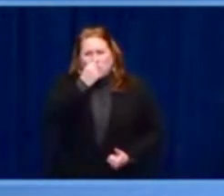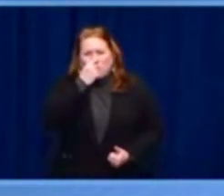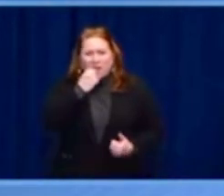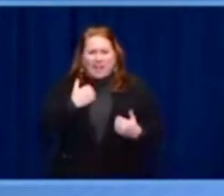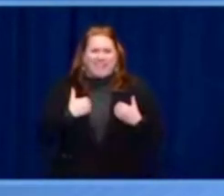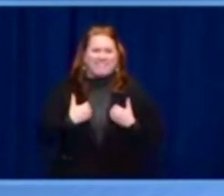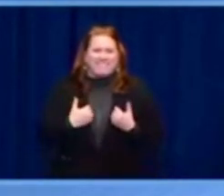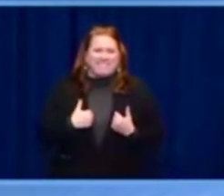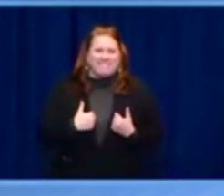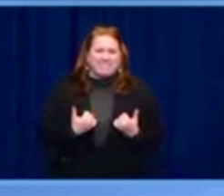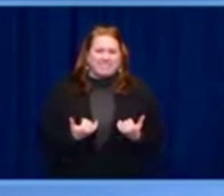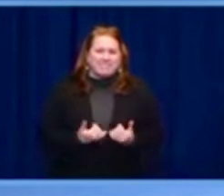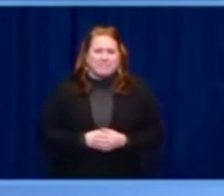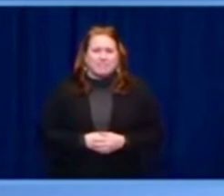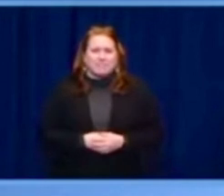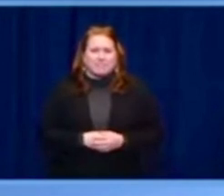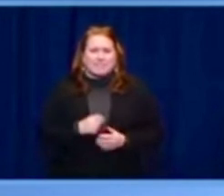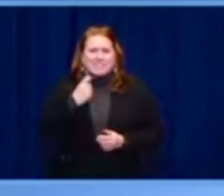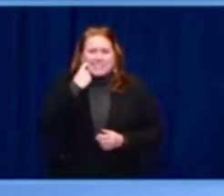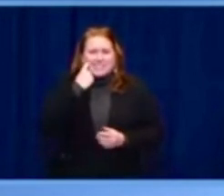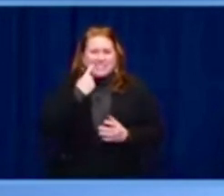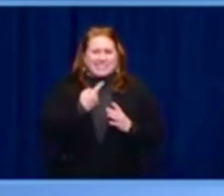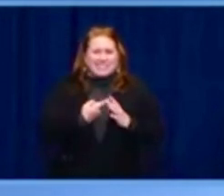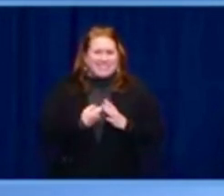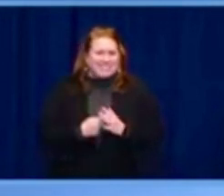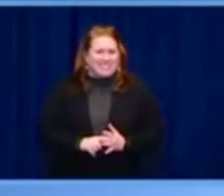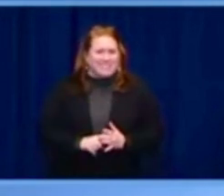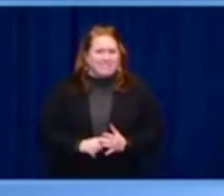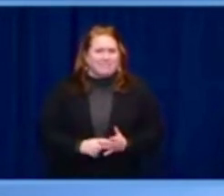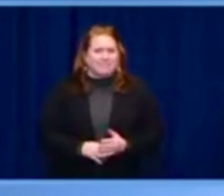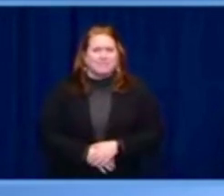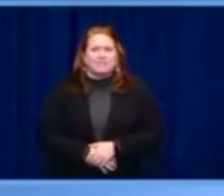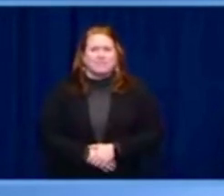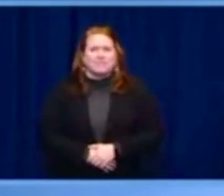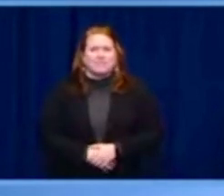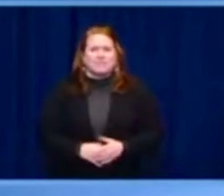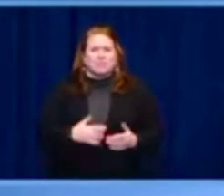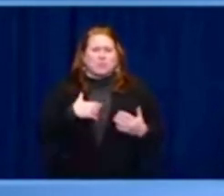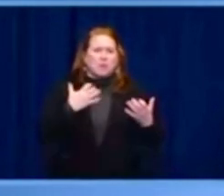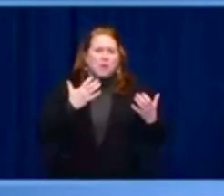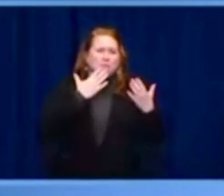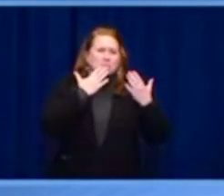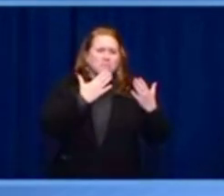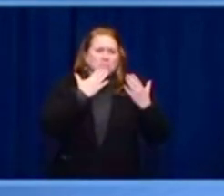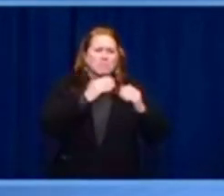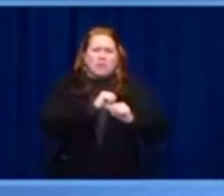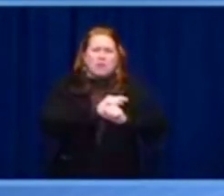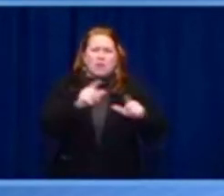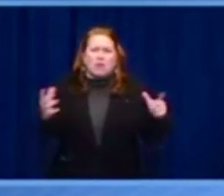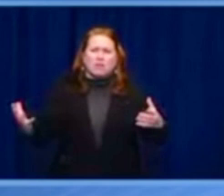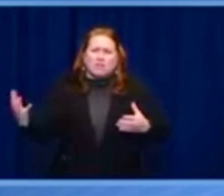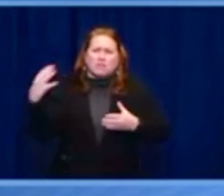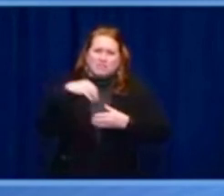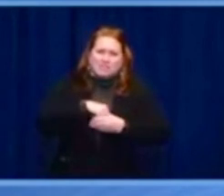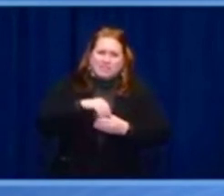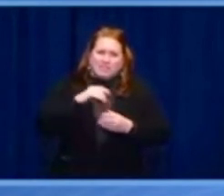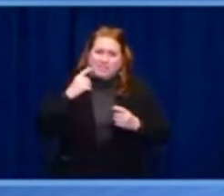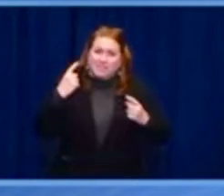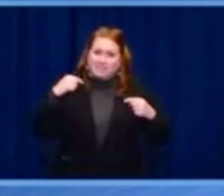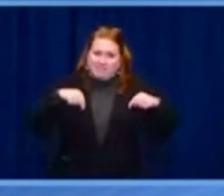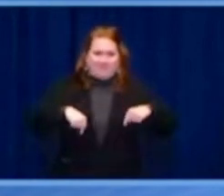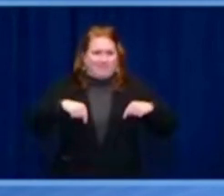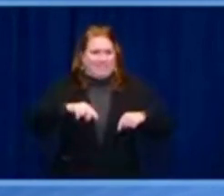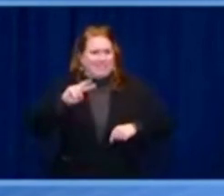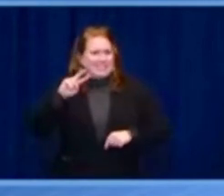for people around the world. That's how we make democracy to deliver for everyone and here's what I hope everyone